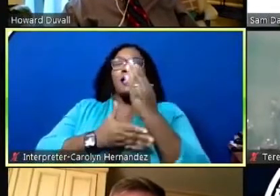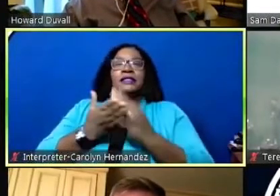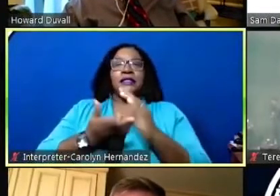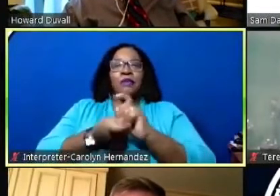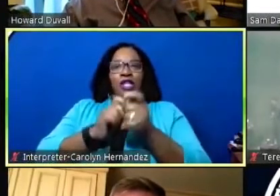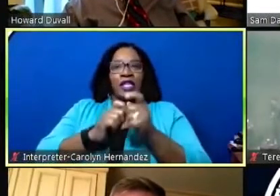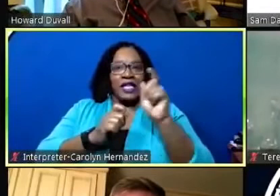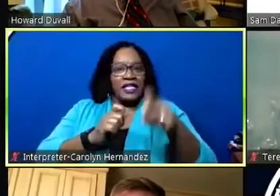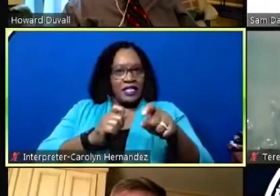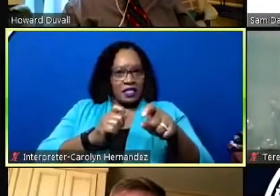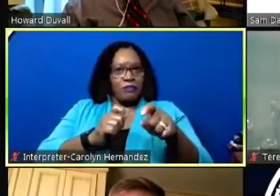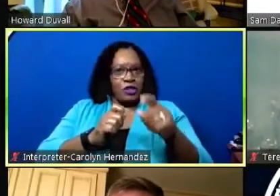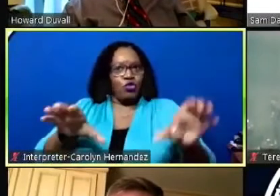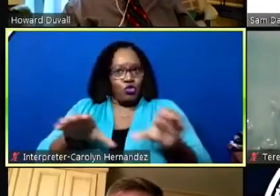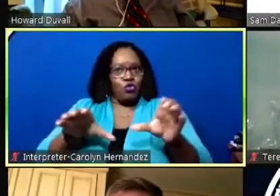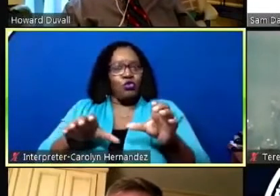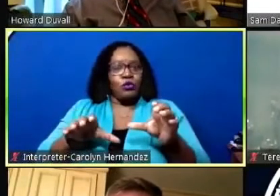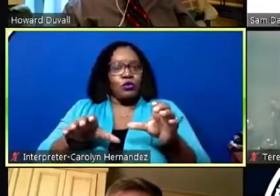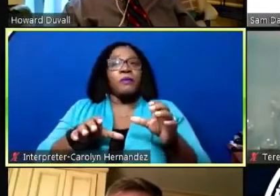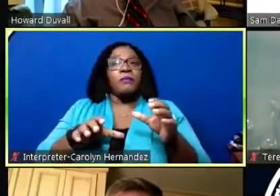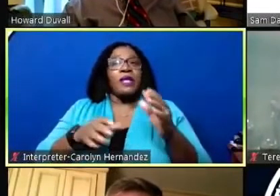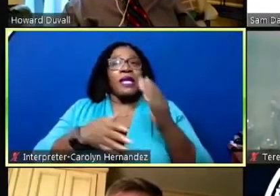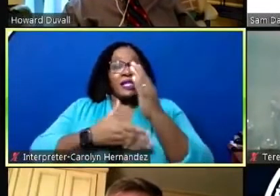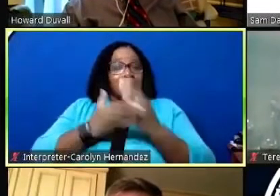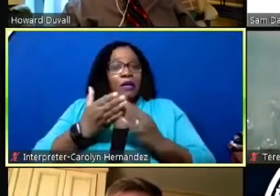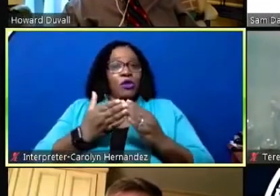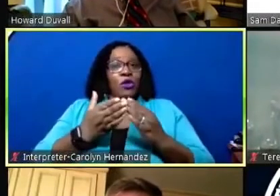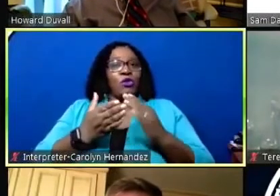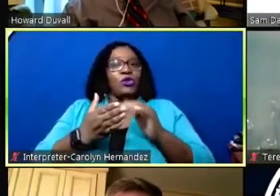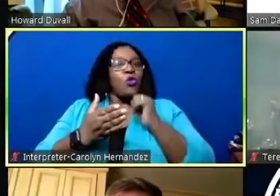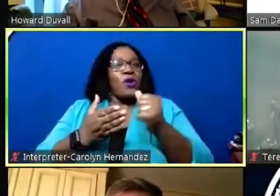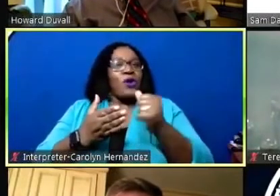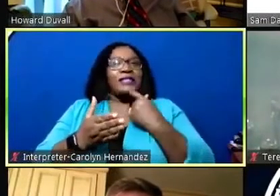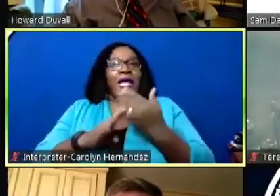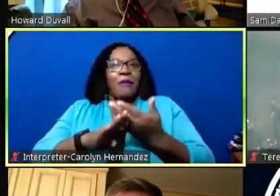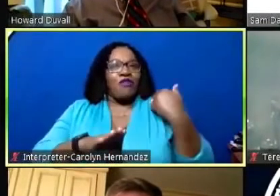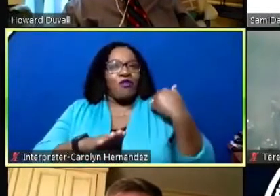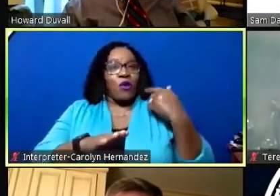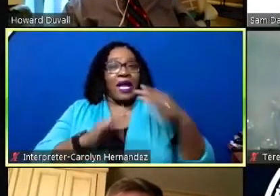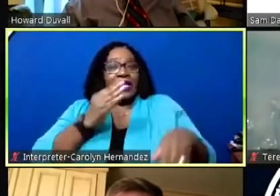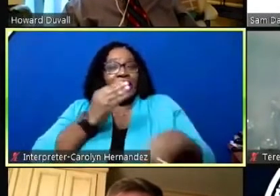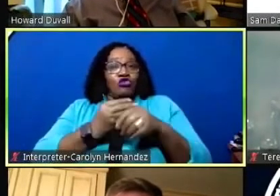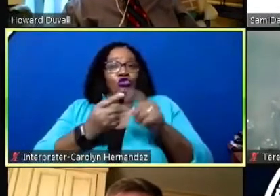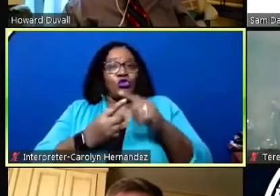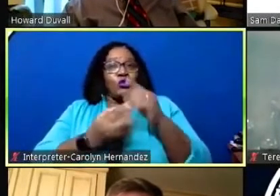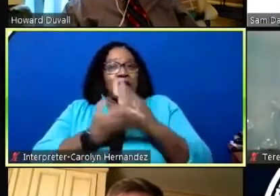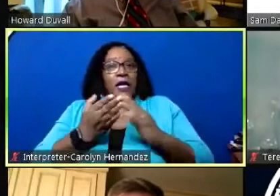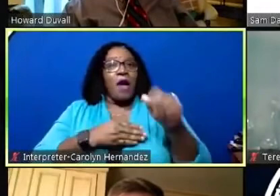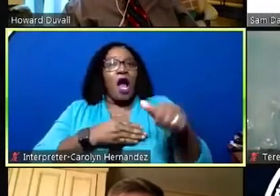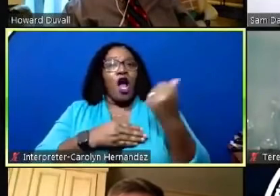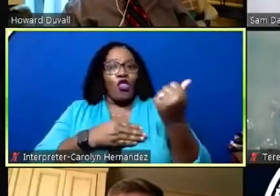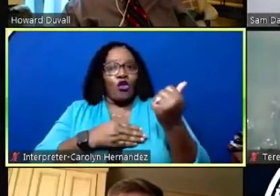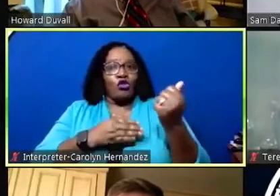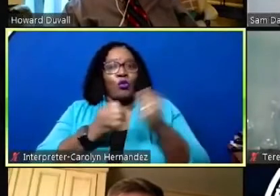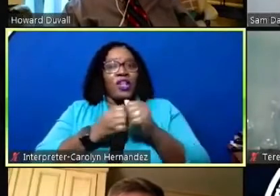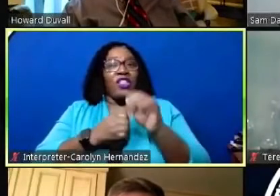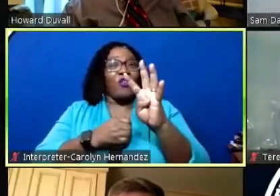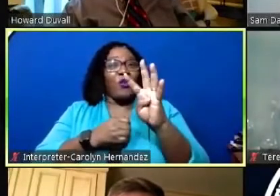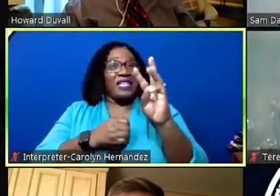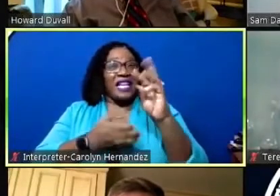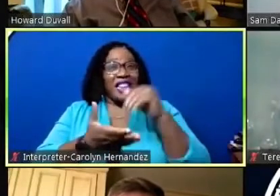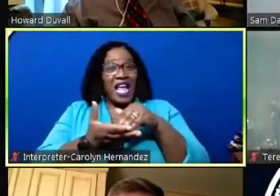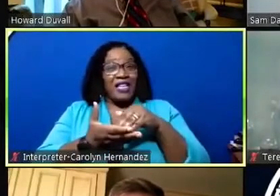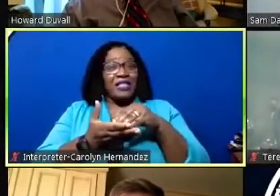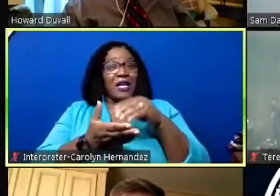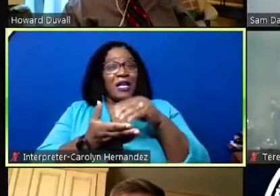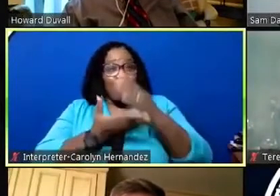need to be made um those were mentioned earlier in addition to a couple others you know with 46 000 parcels